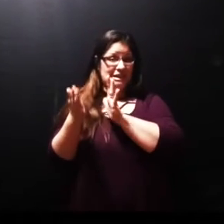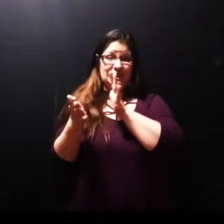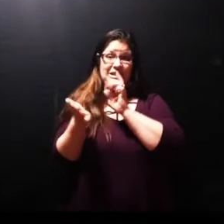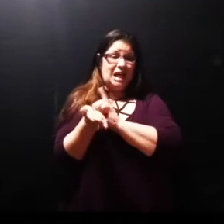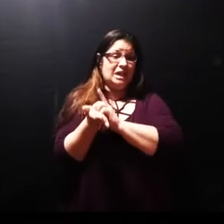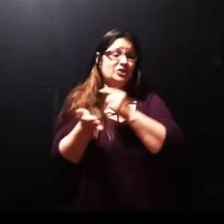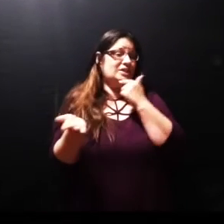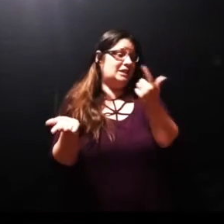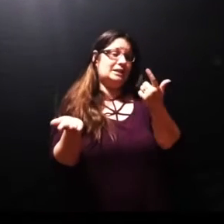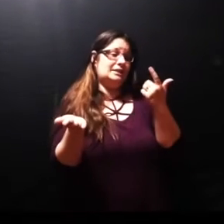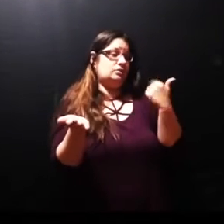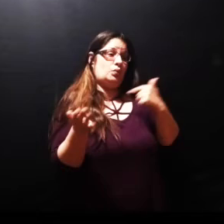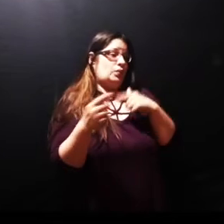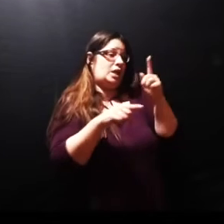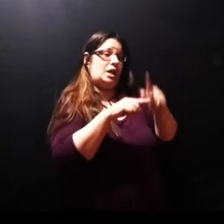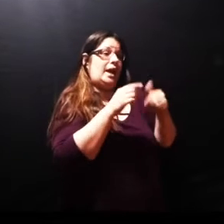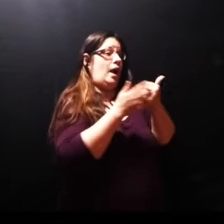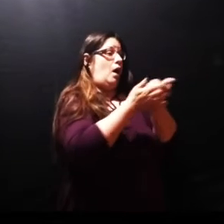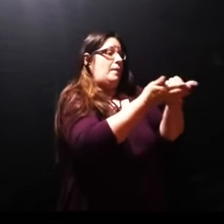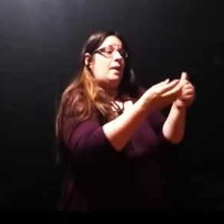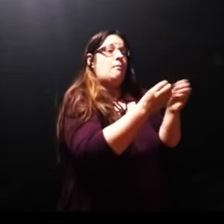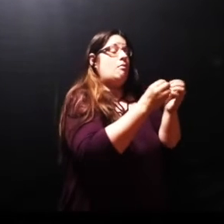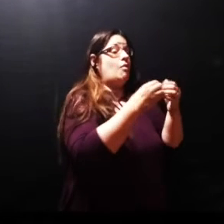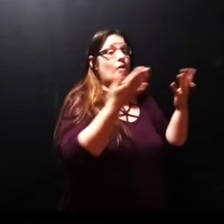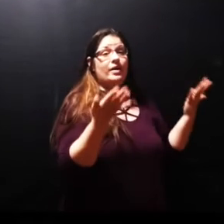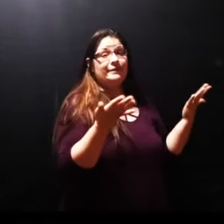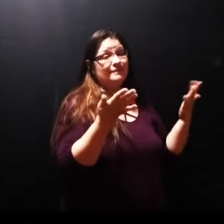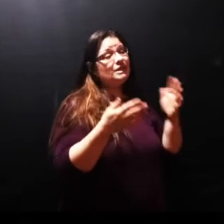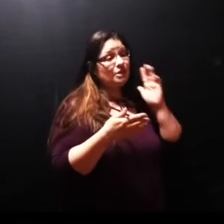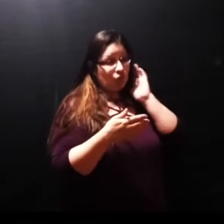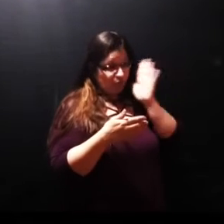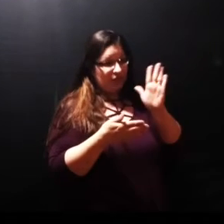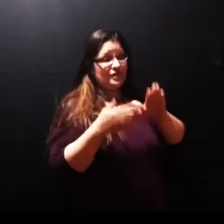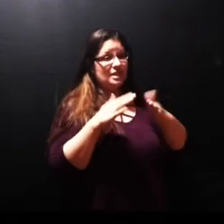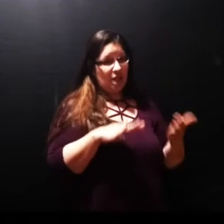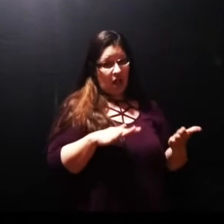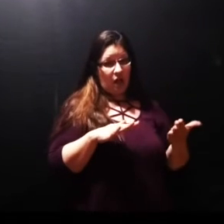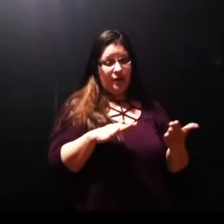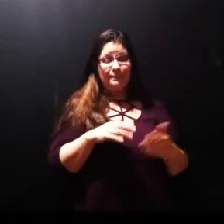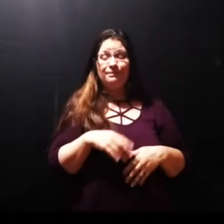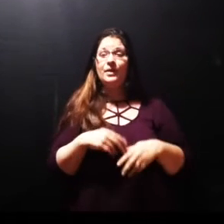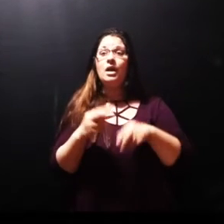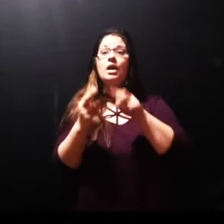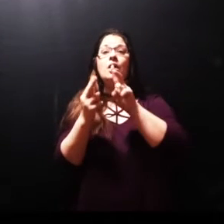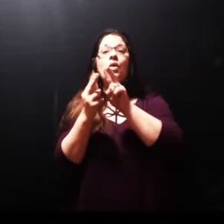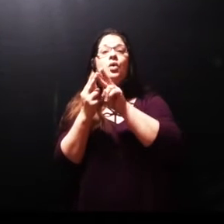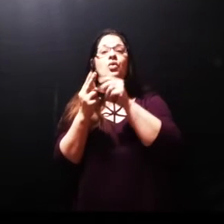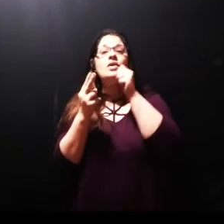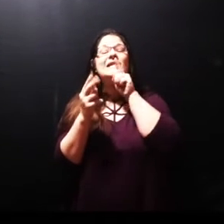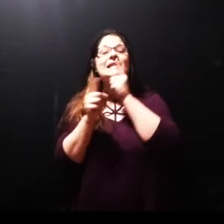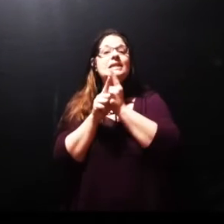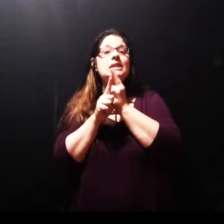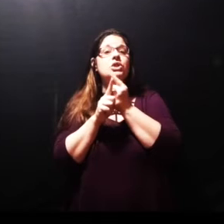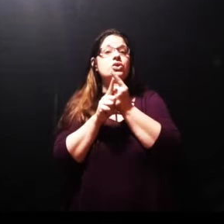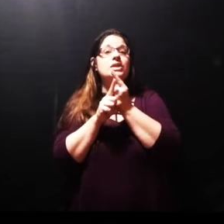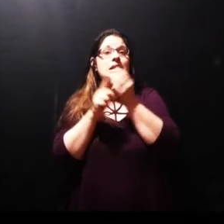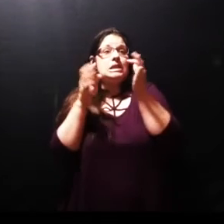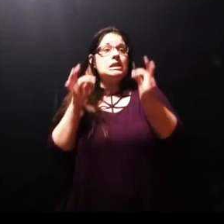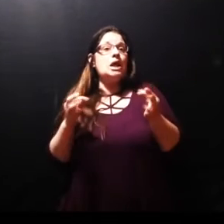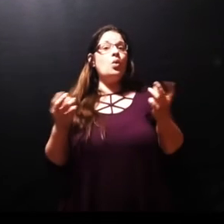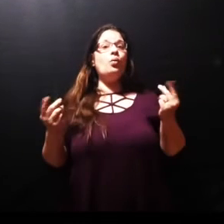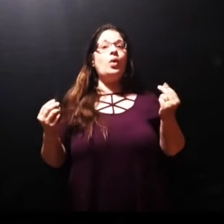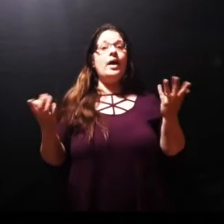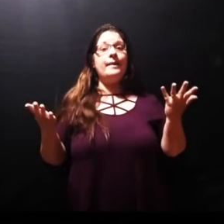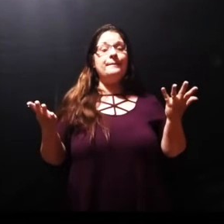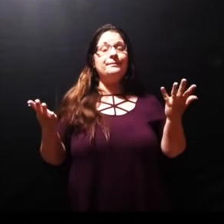fix him he's going to die what did Mary and Martha decide to do send for the